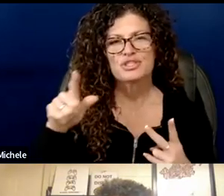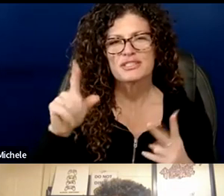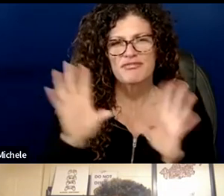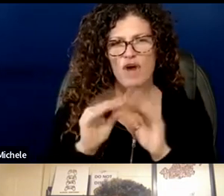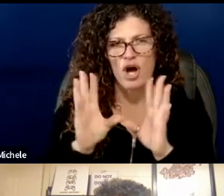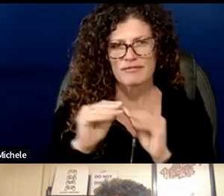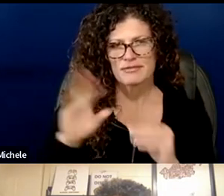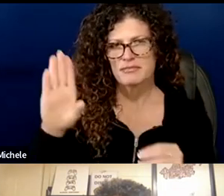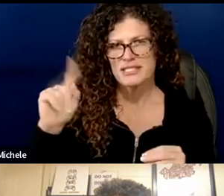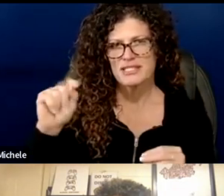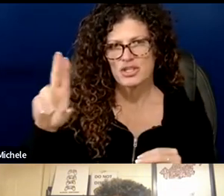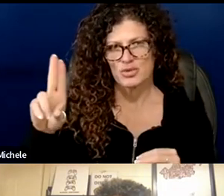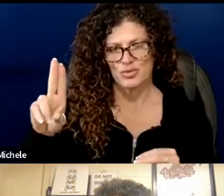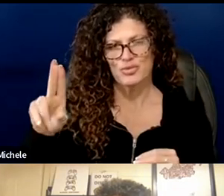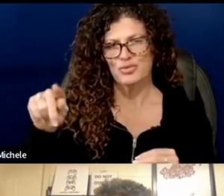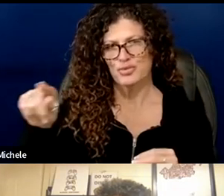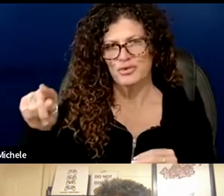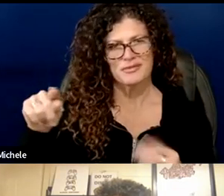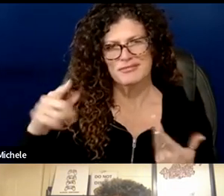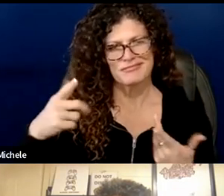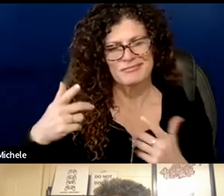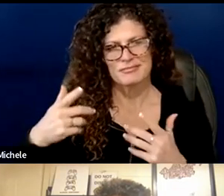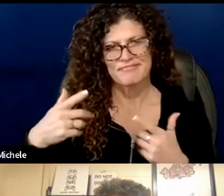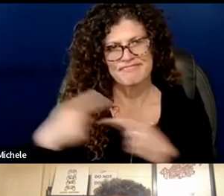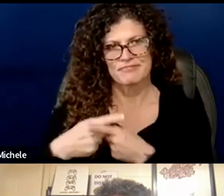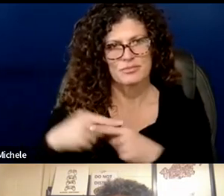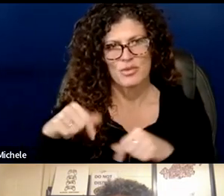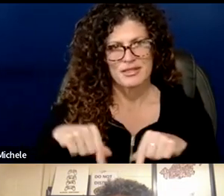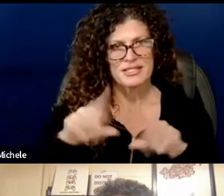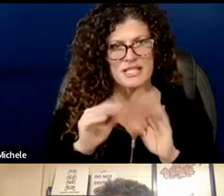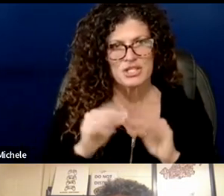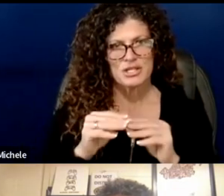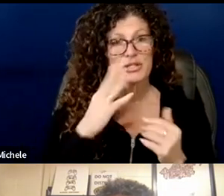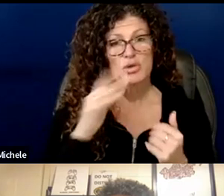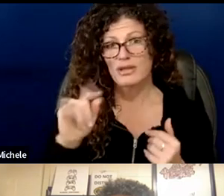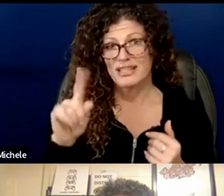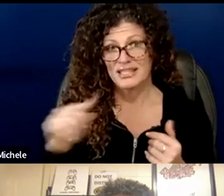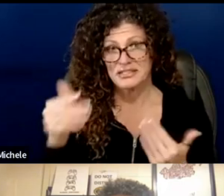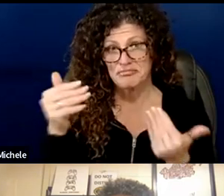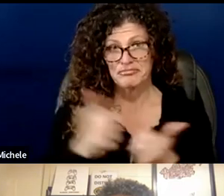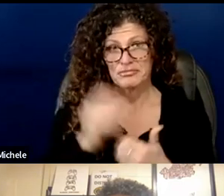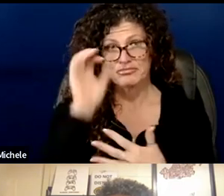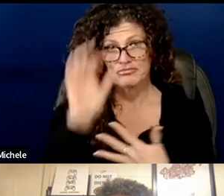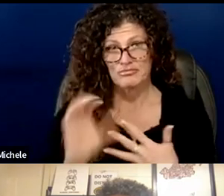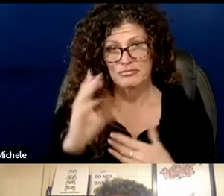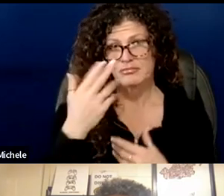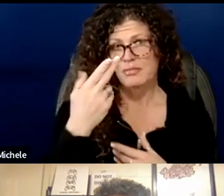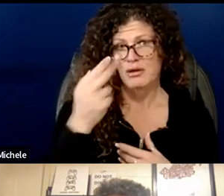session tonight and she will not be with us. So Liz, would you go ahead and call the world? Sure. Ms. Harvey?